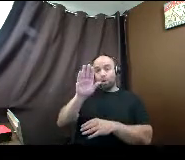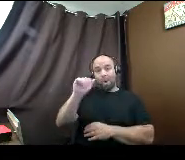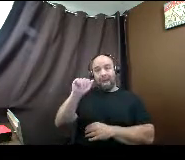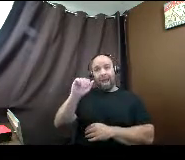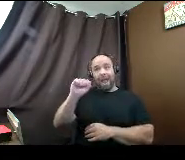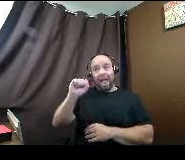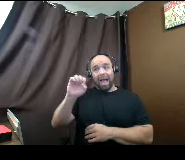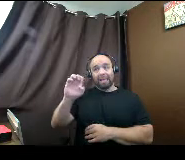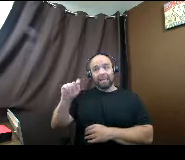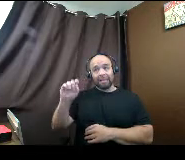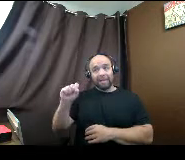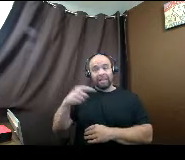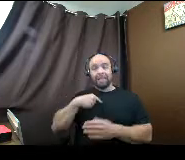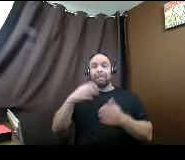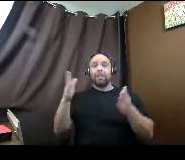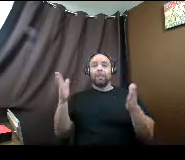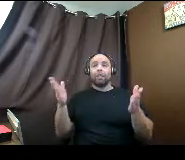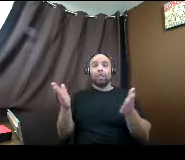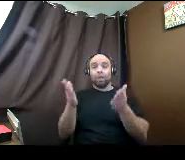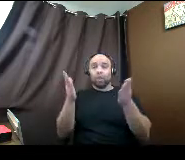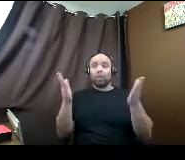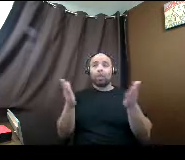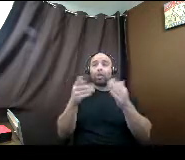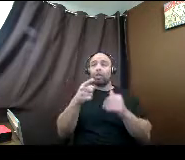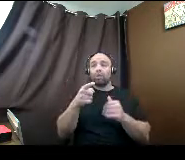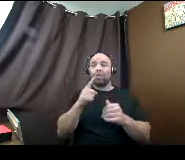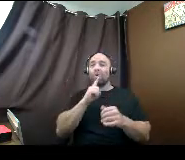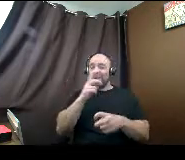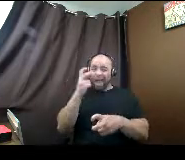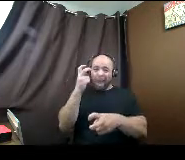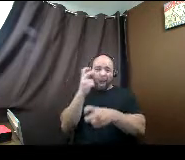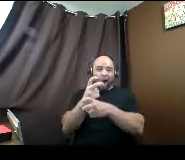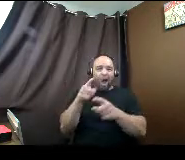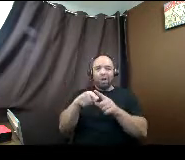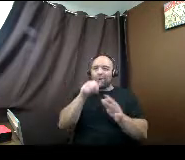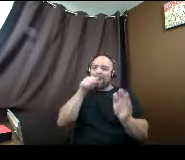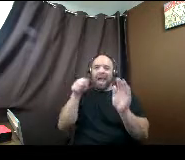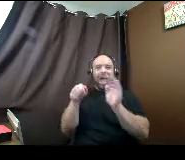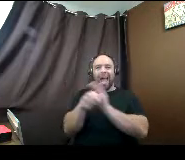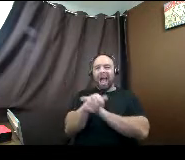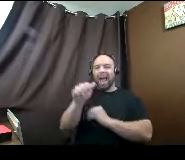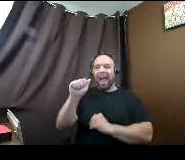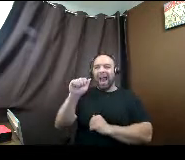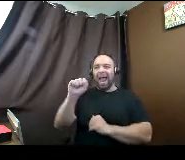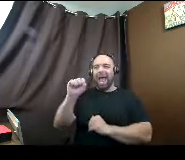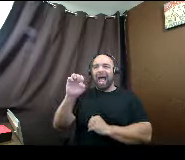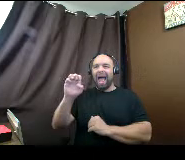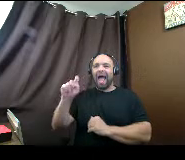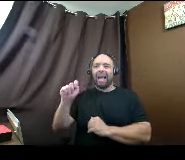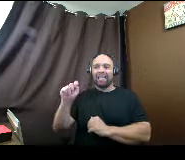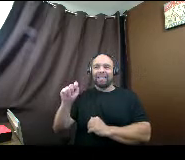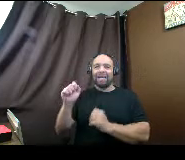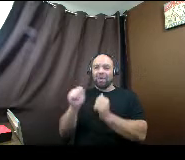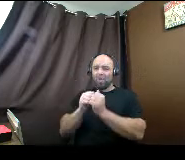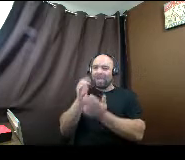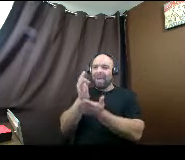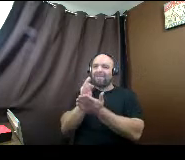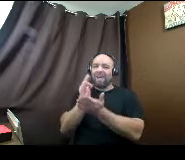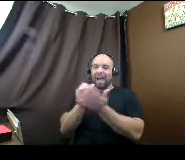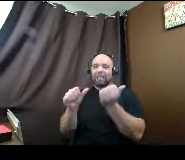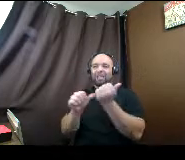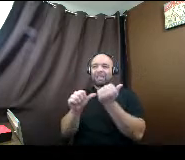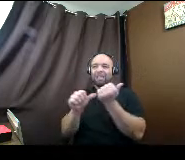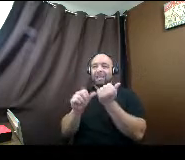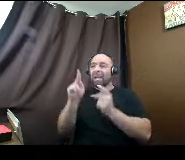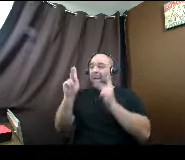I encourage you like it's really hard to hide assets when it comes to financial aid. And so people ask me,